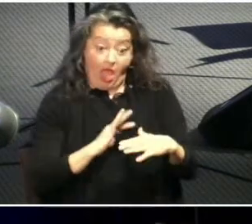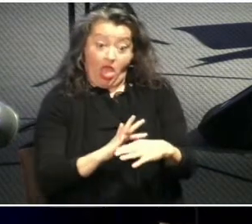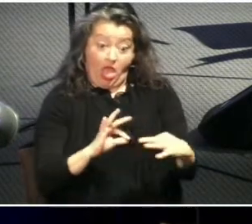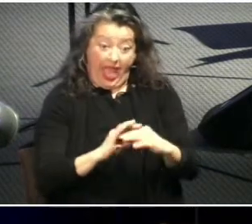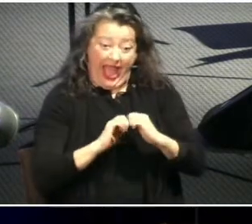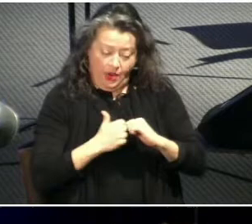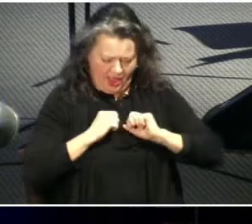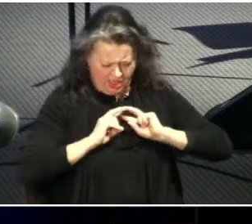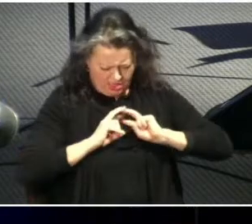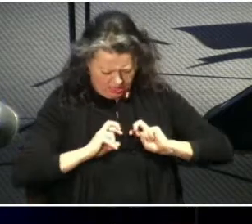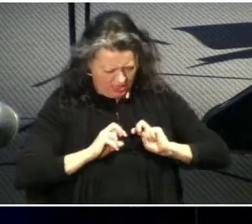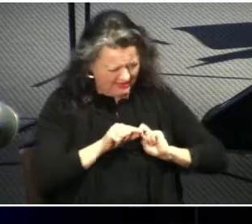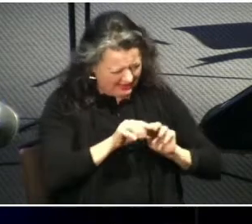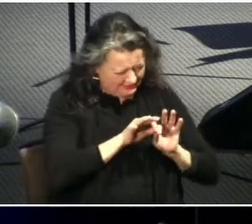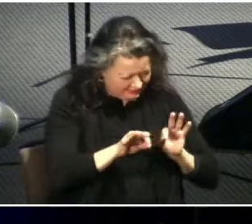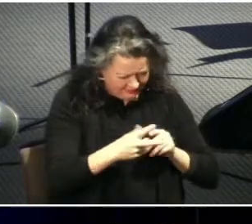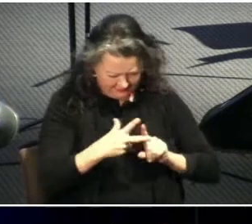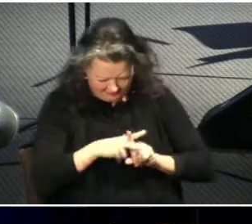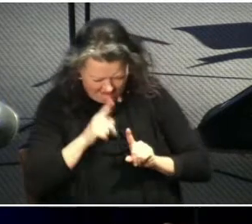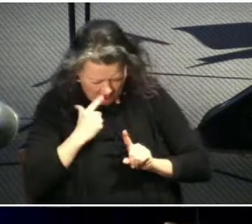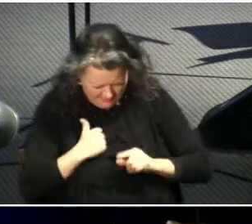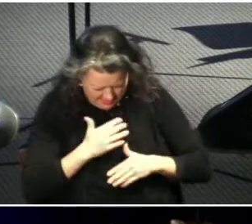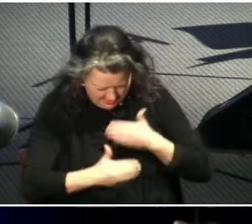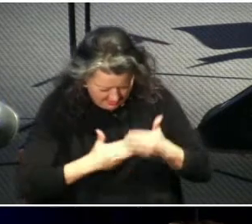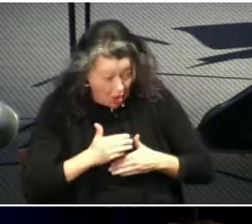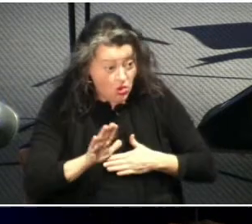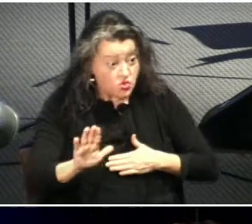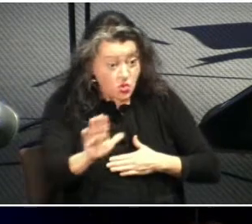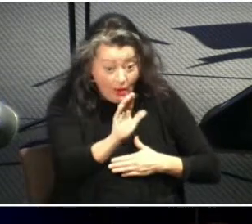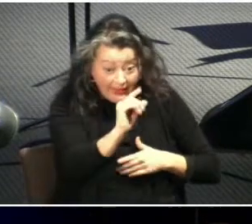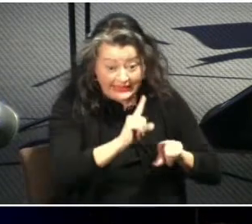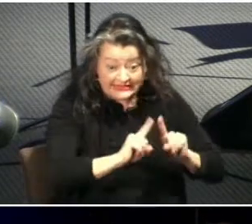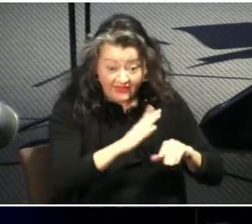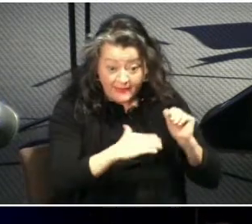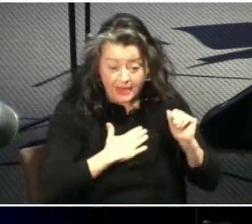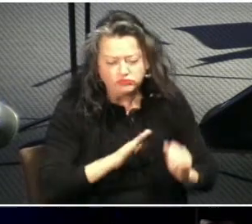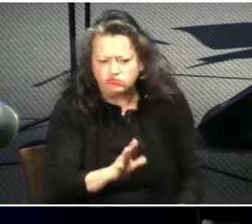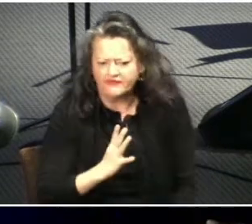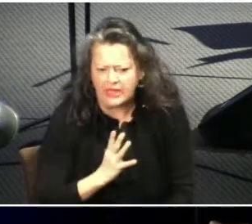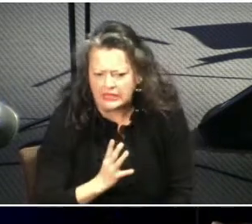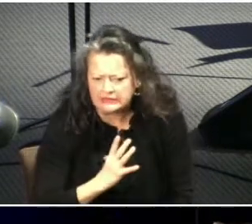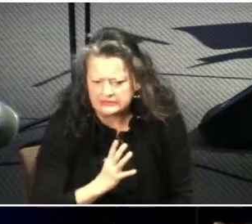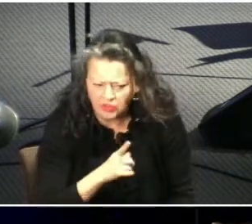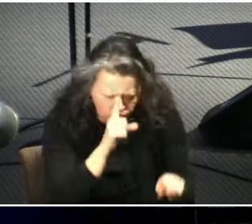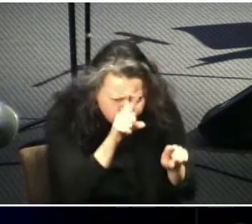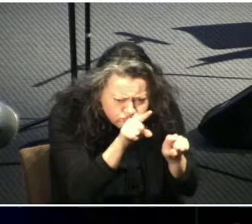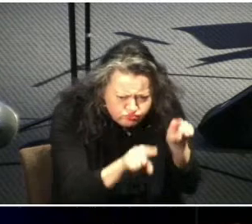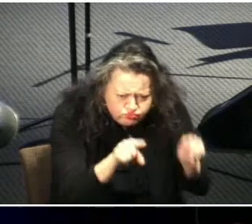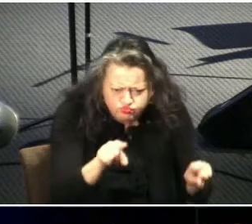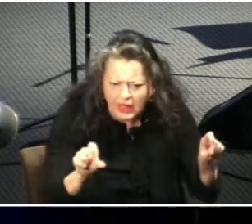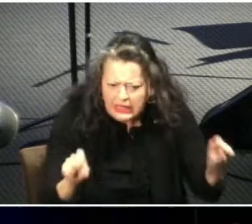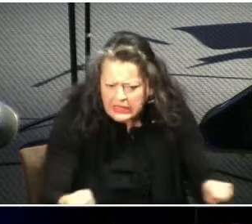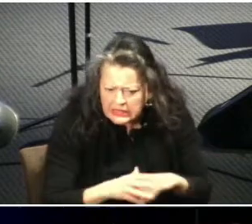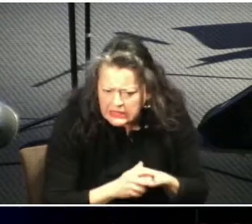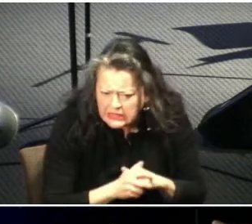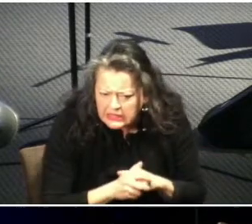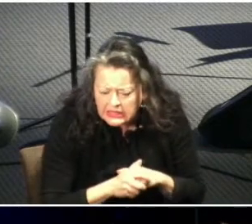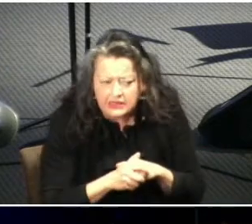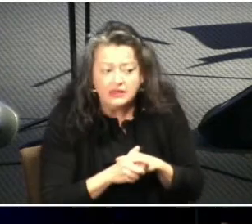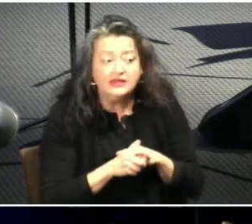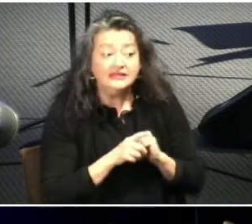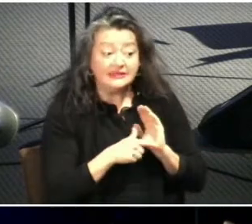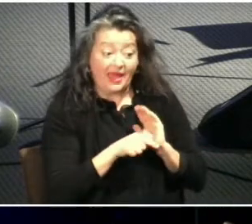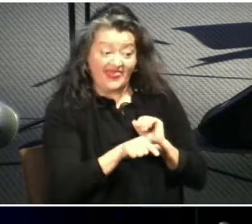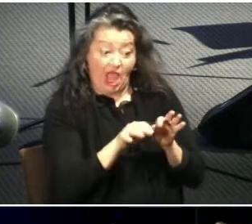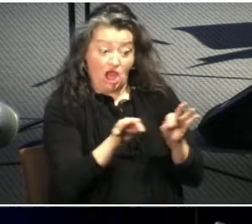from me that's okay i think a lot of strife can come into our churches with topics that are as